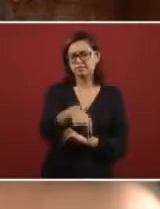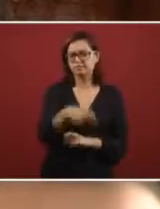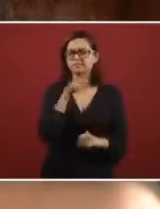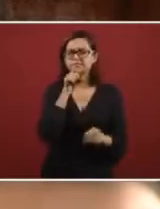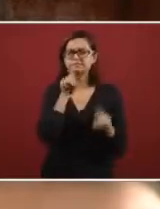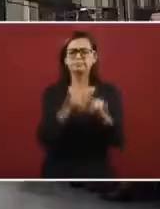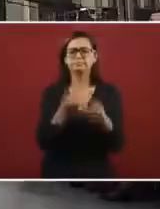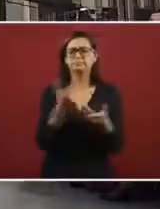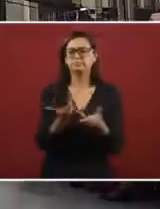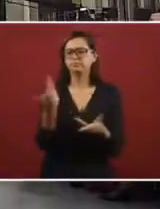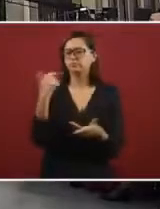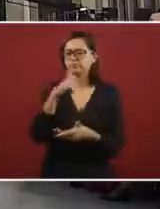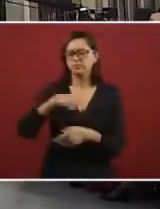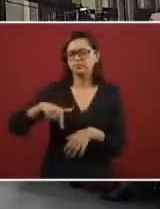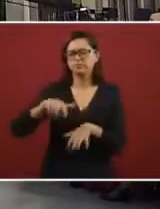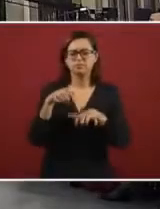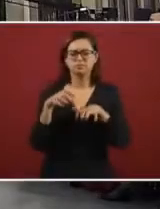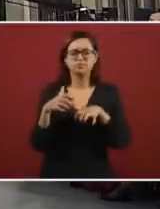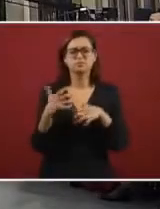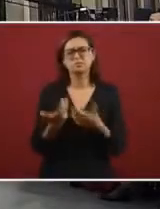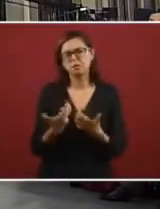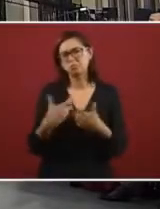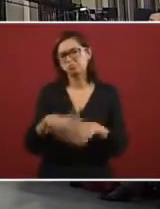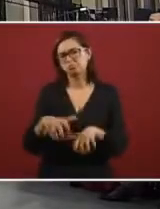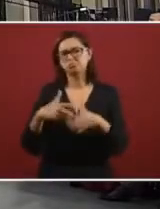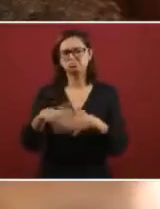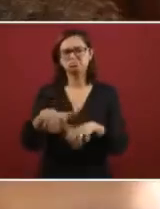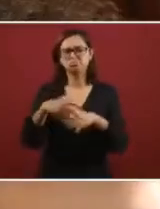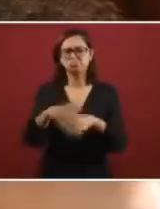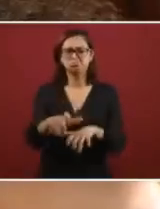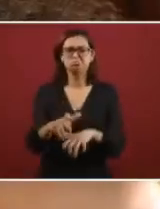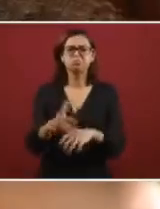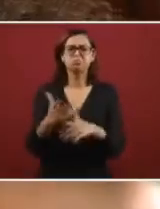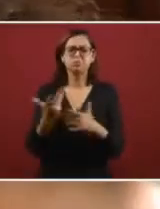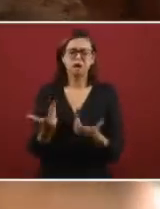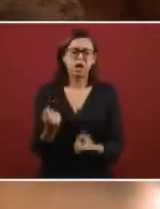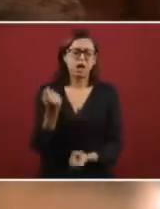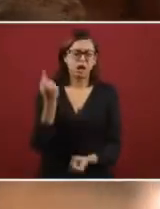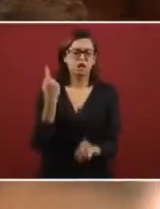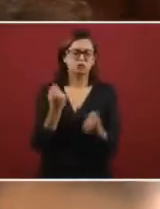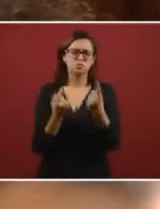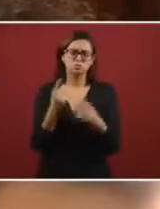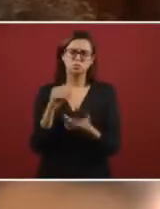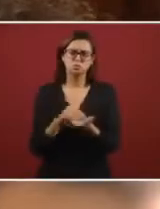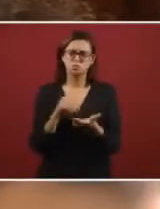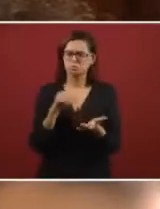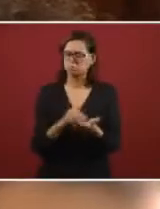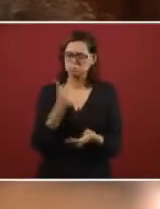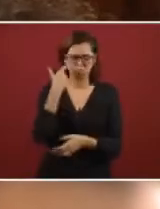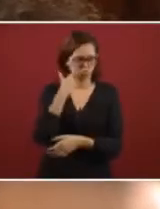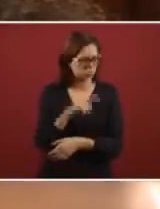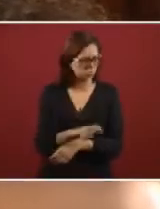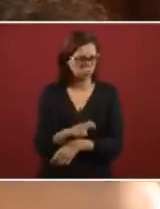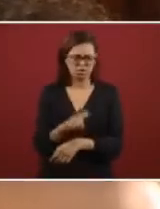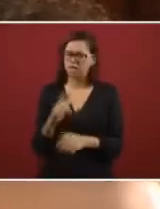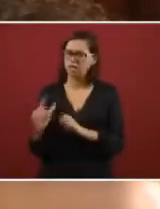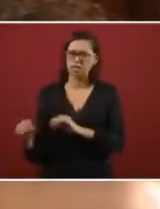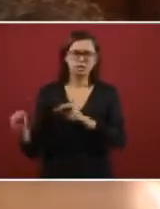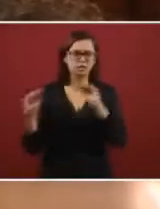And we already saw a days that they did some manifestations. And yesterday they were